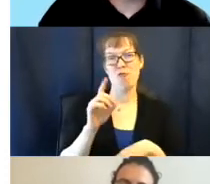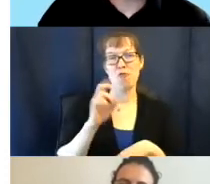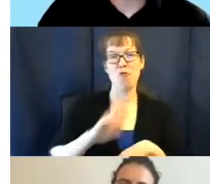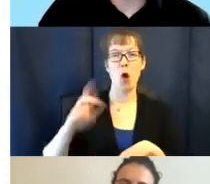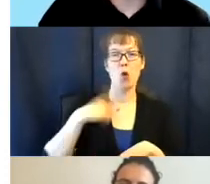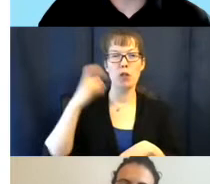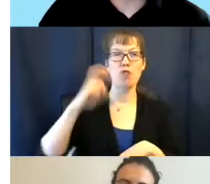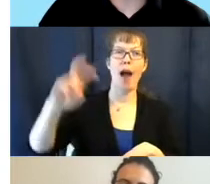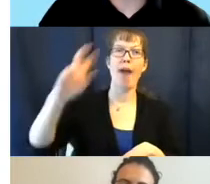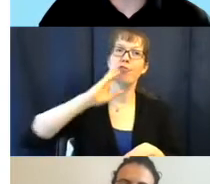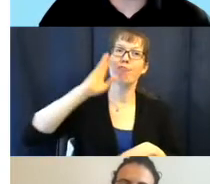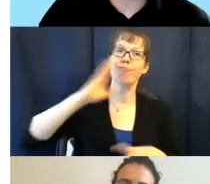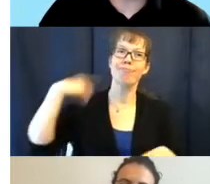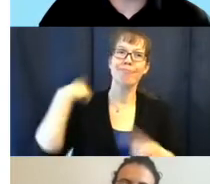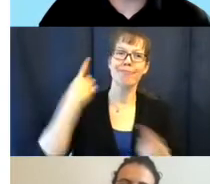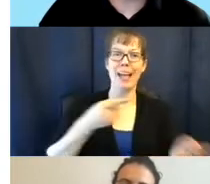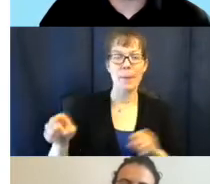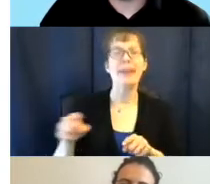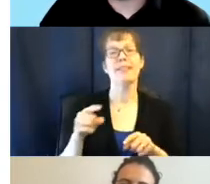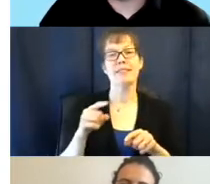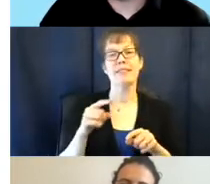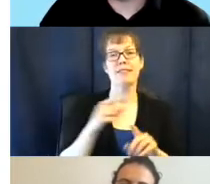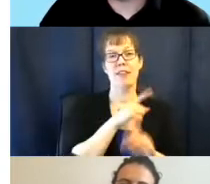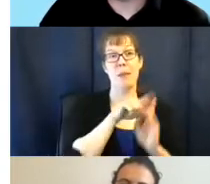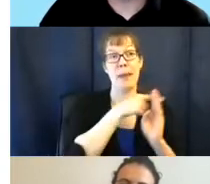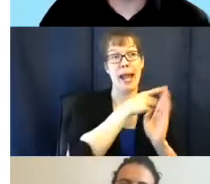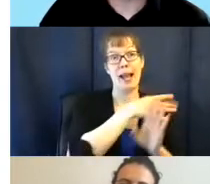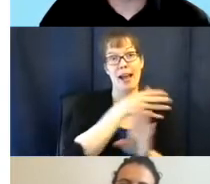where we've been kind of from the start to the end.